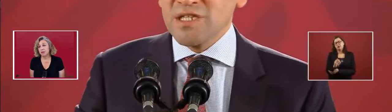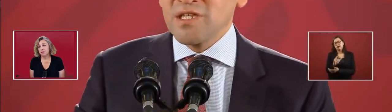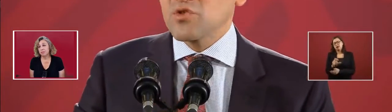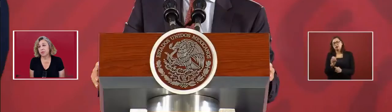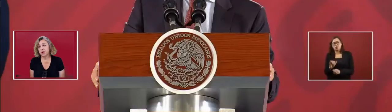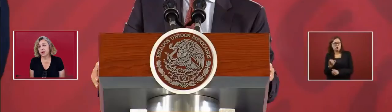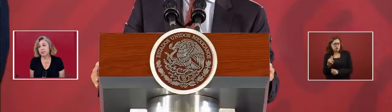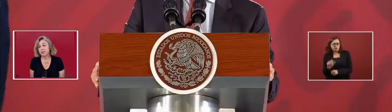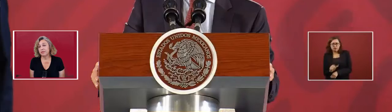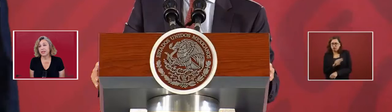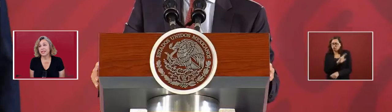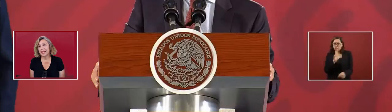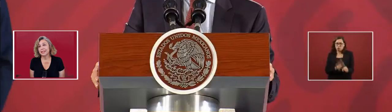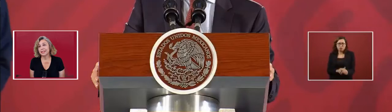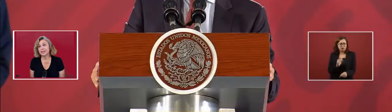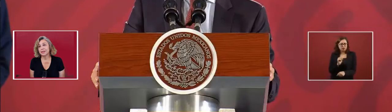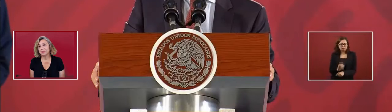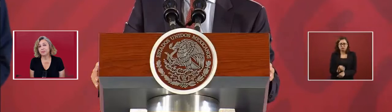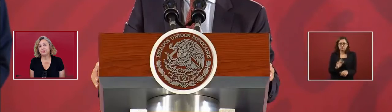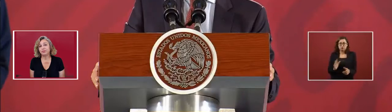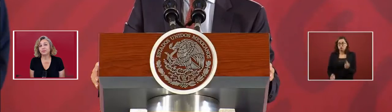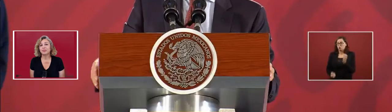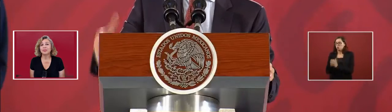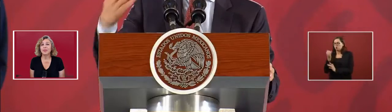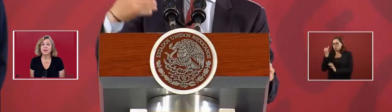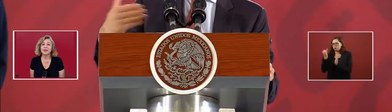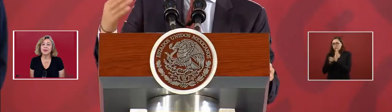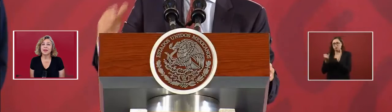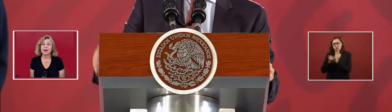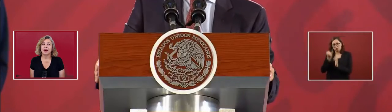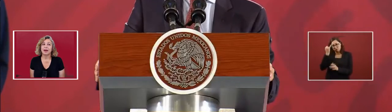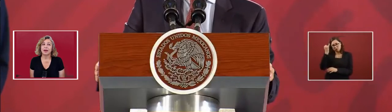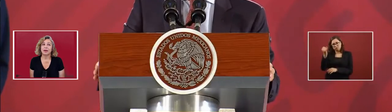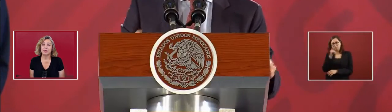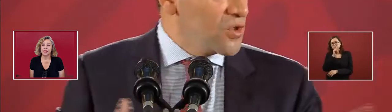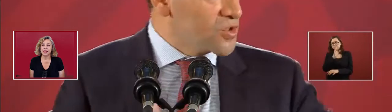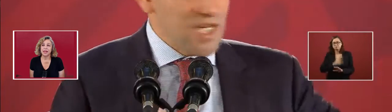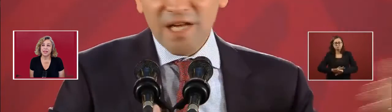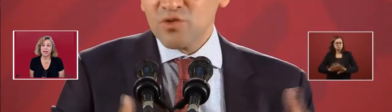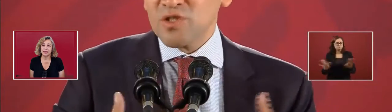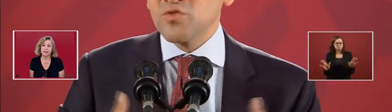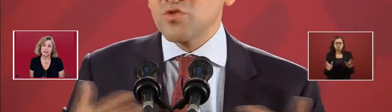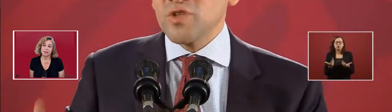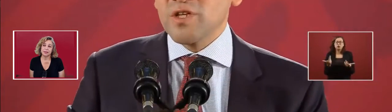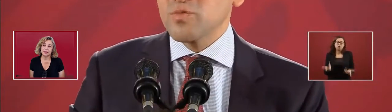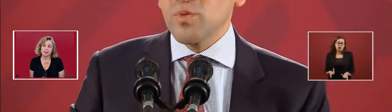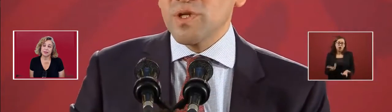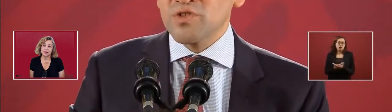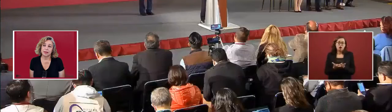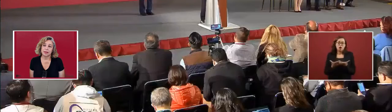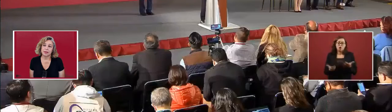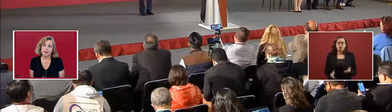An important number of the taxes in Mexico are retained taxes.